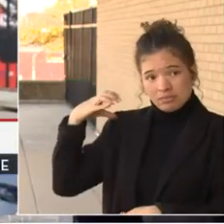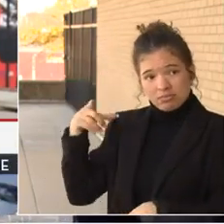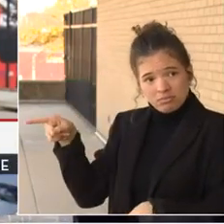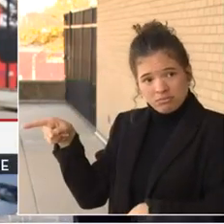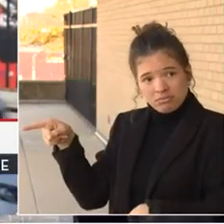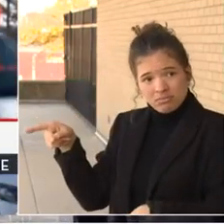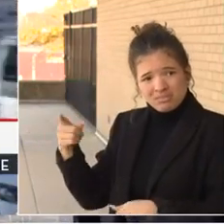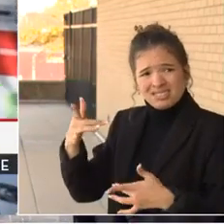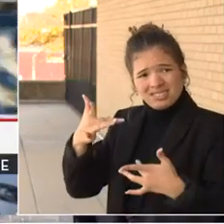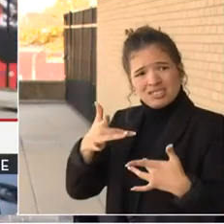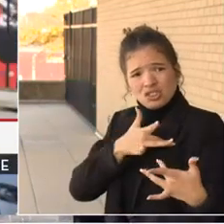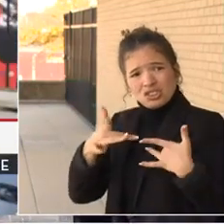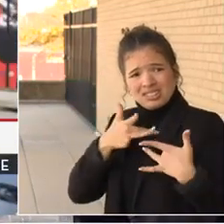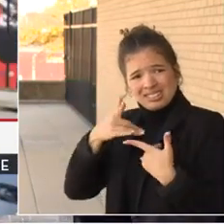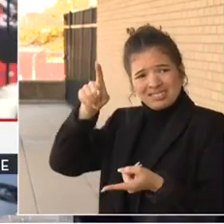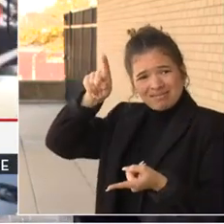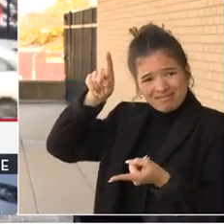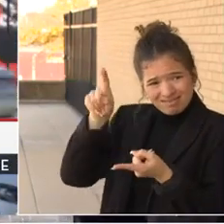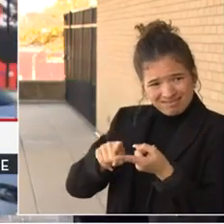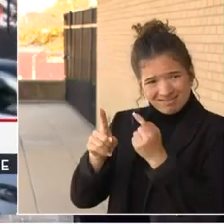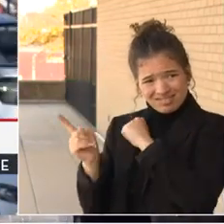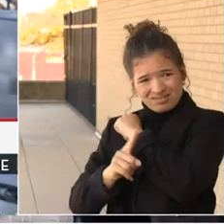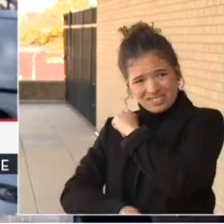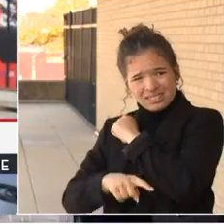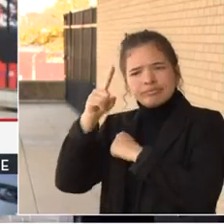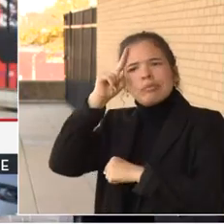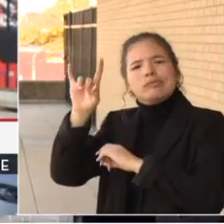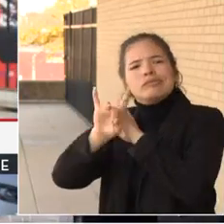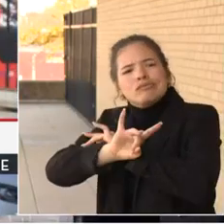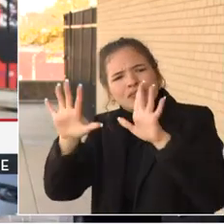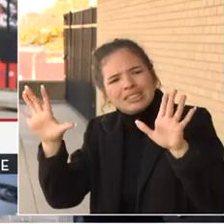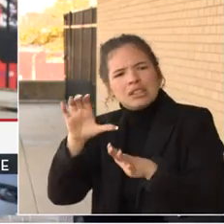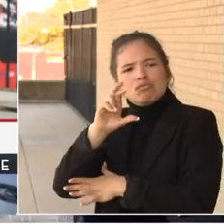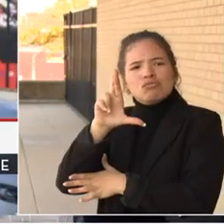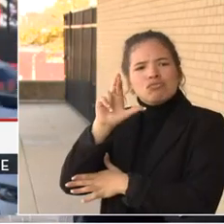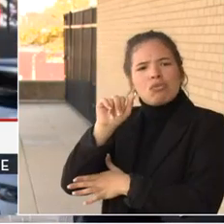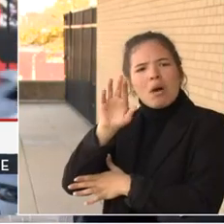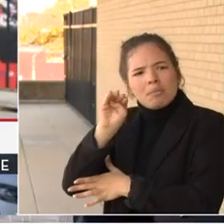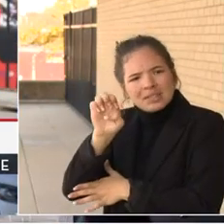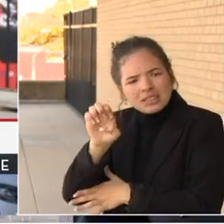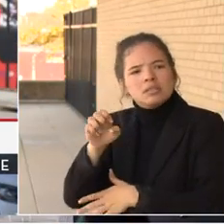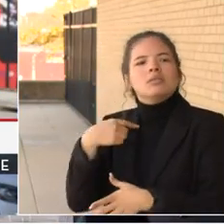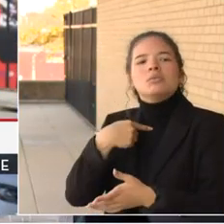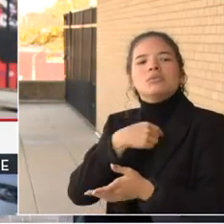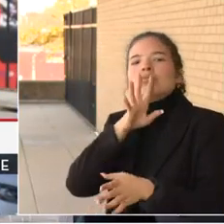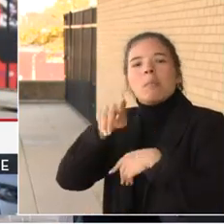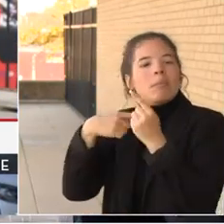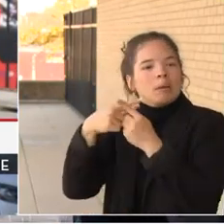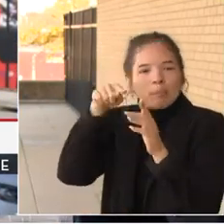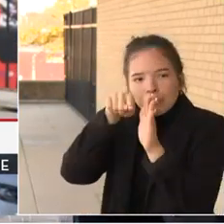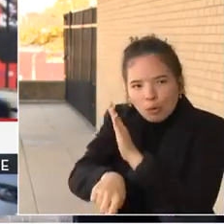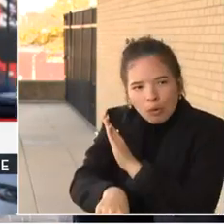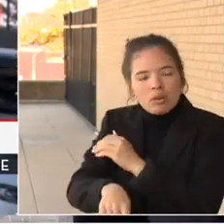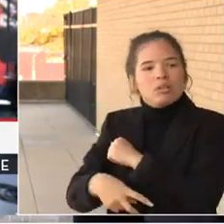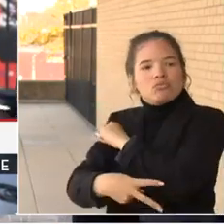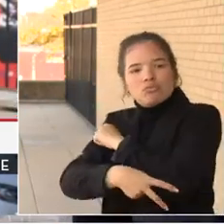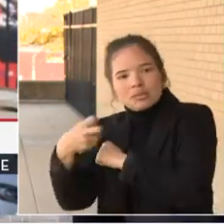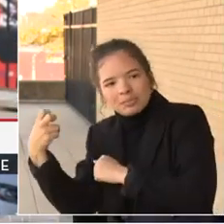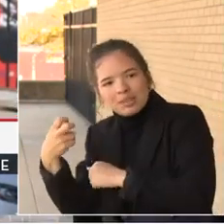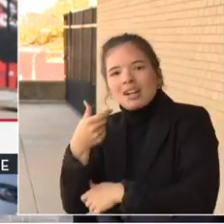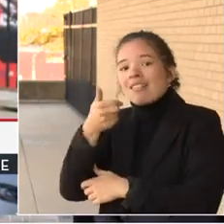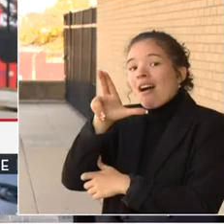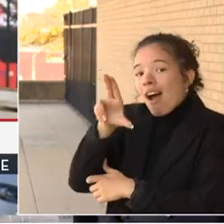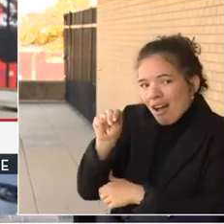penalties for violent crime. When I say that, I'm talking about murder, robbery with a gun, rape,